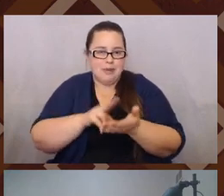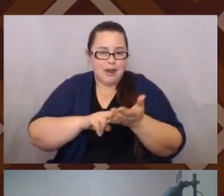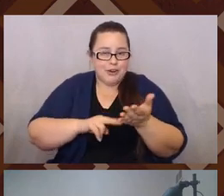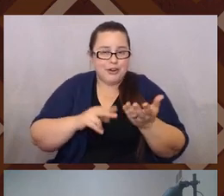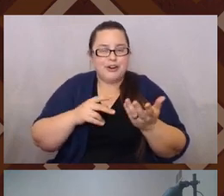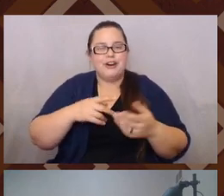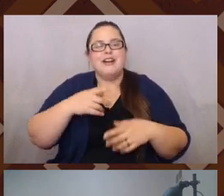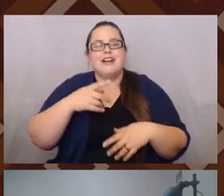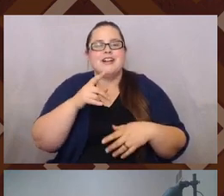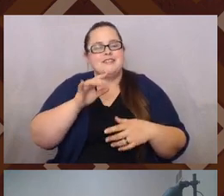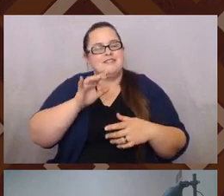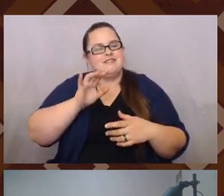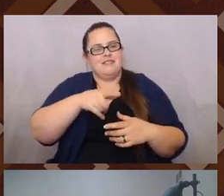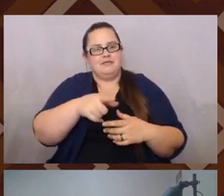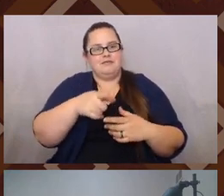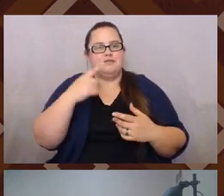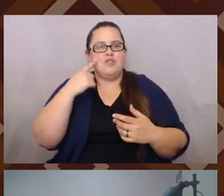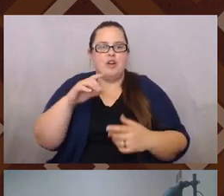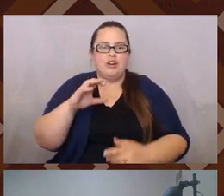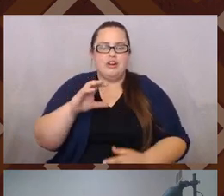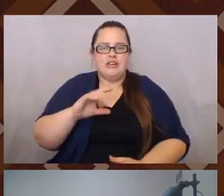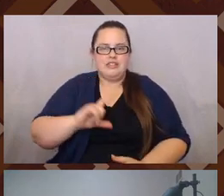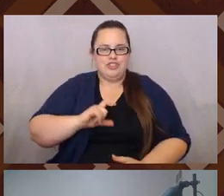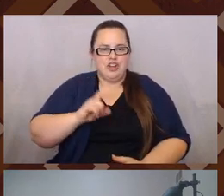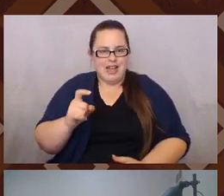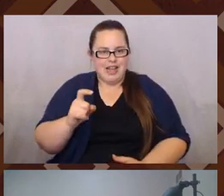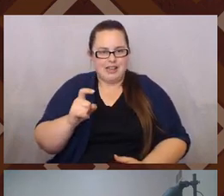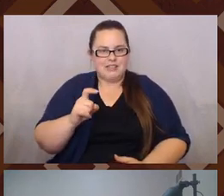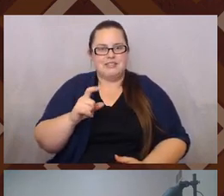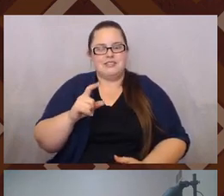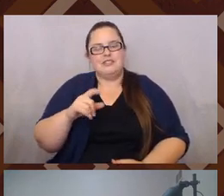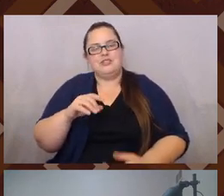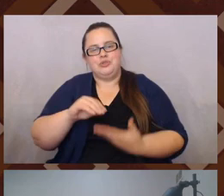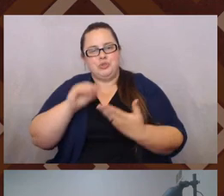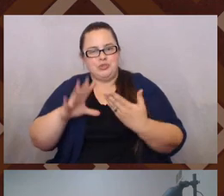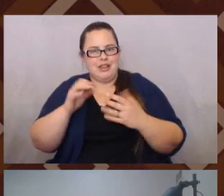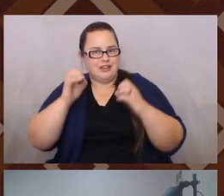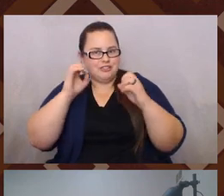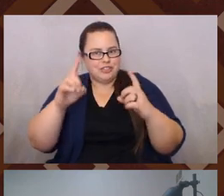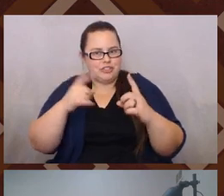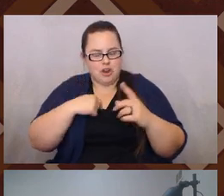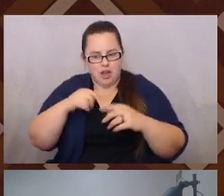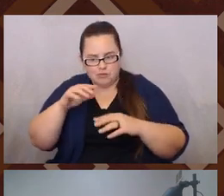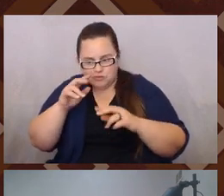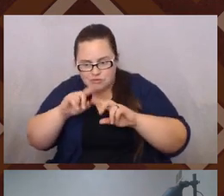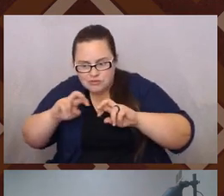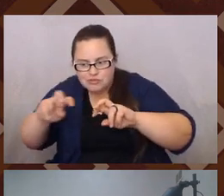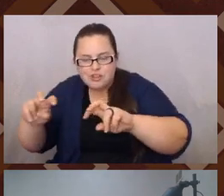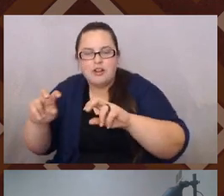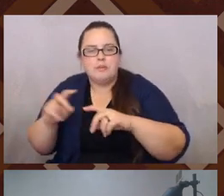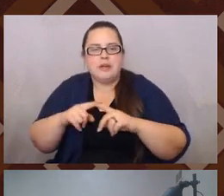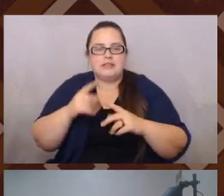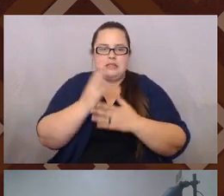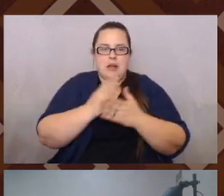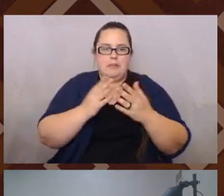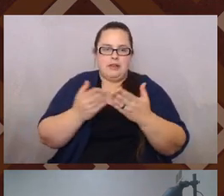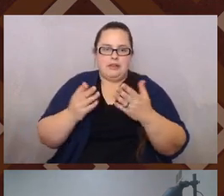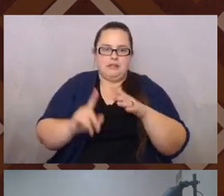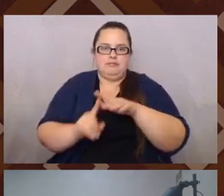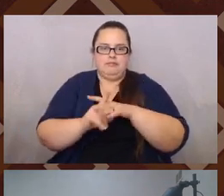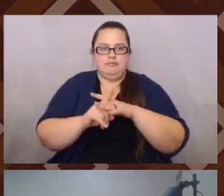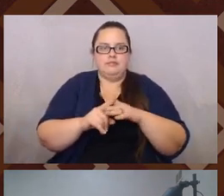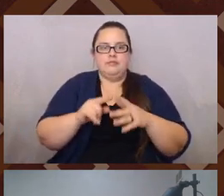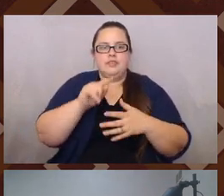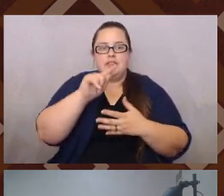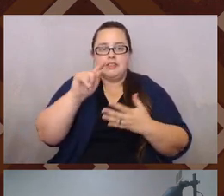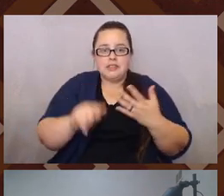of Chicanx students and education. Um, and these are just some of the issues that come up, right? So Chicanx Latinx studies, broadly speaking,